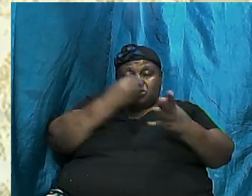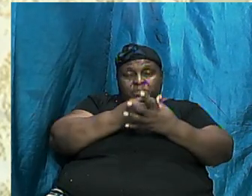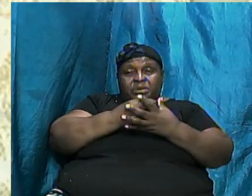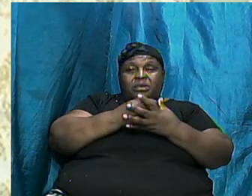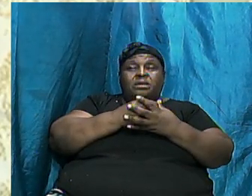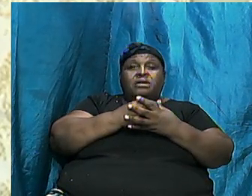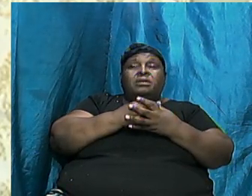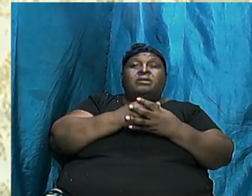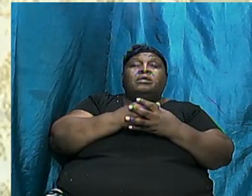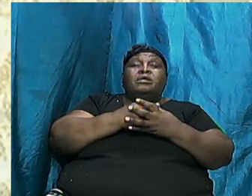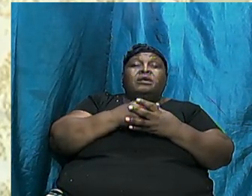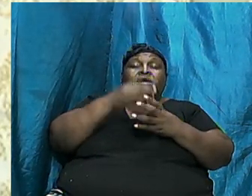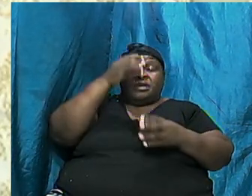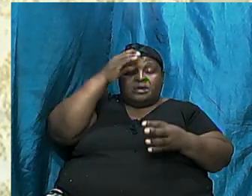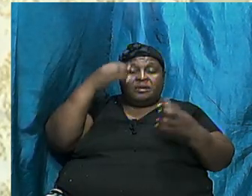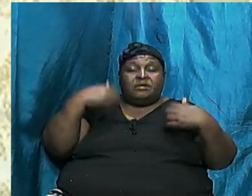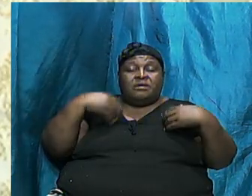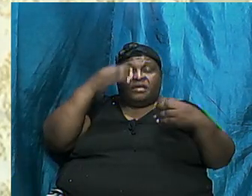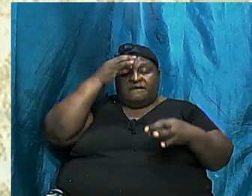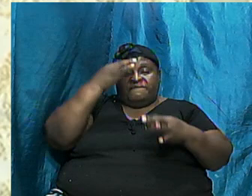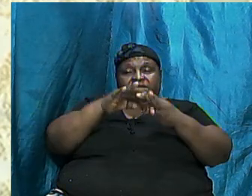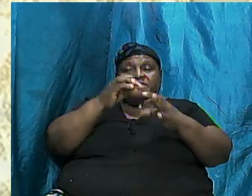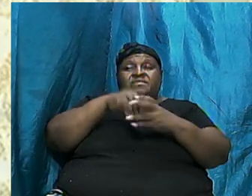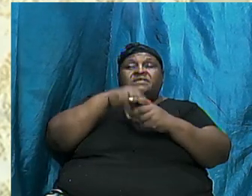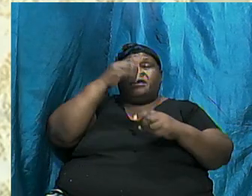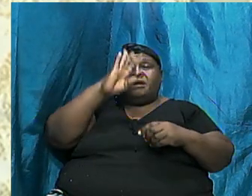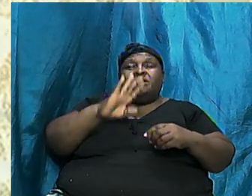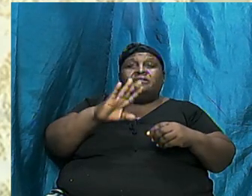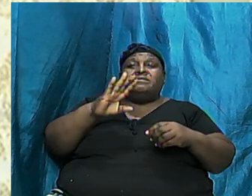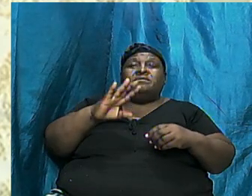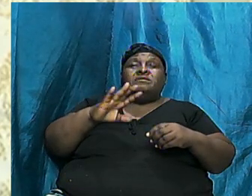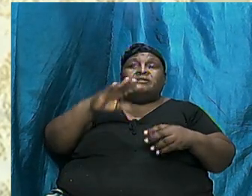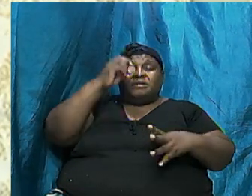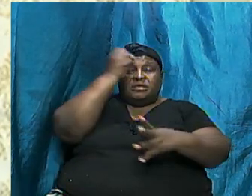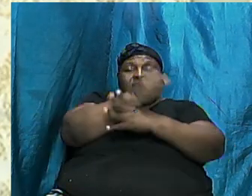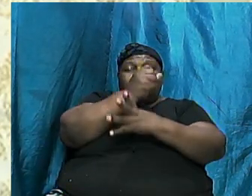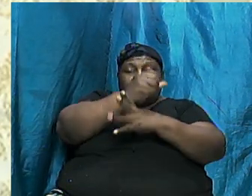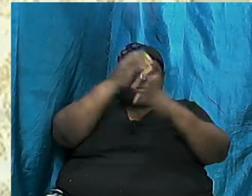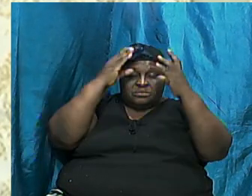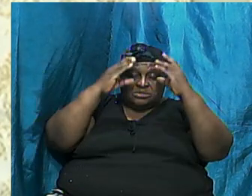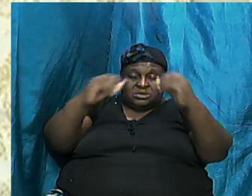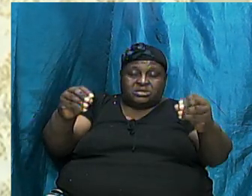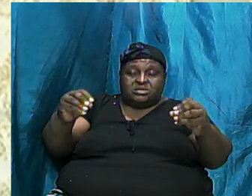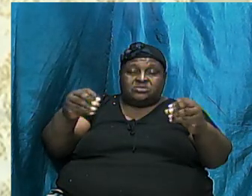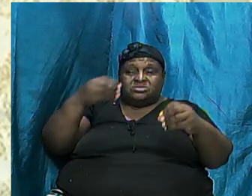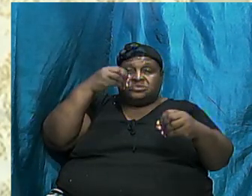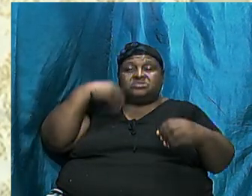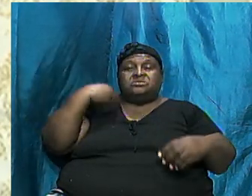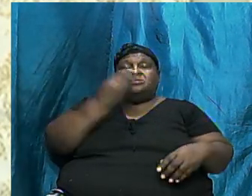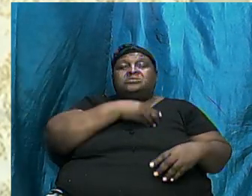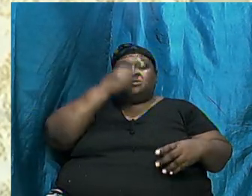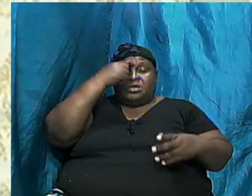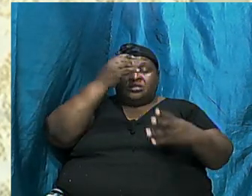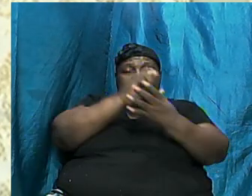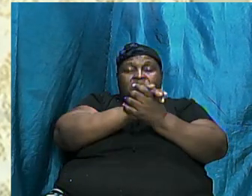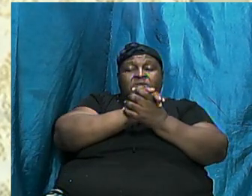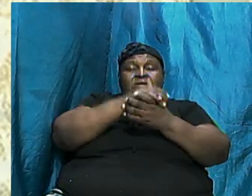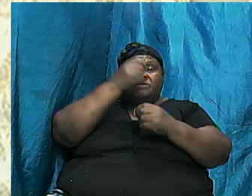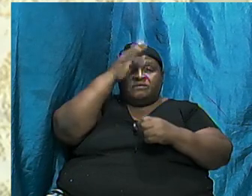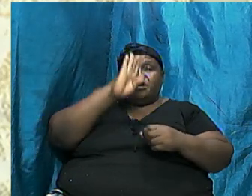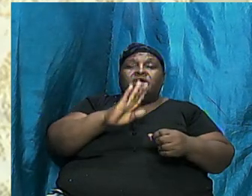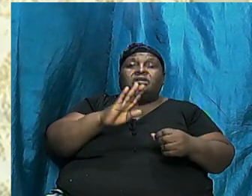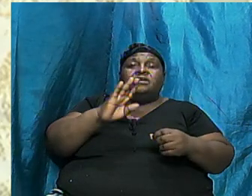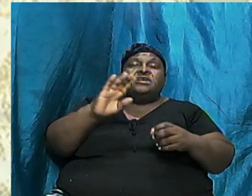Faith In God And That Is Crucial Abraham Teaches Us To Believe God Even If It Hurt